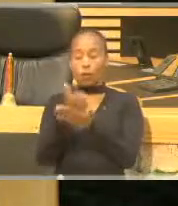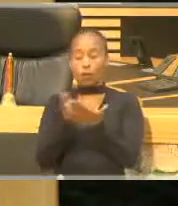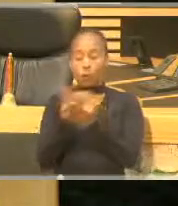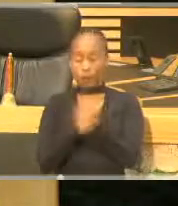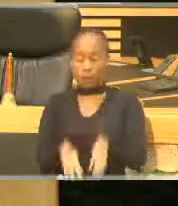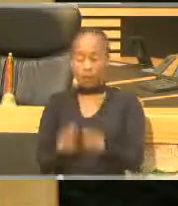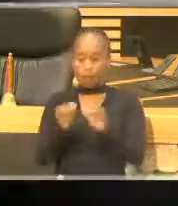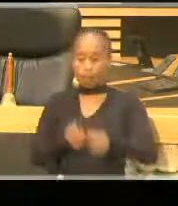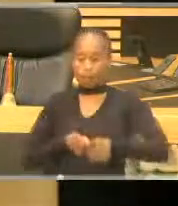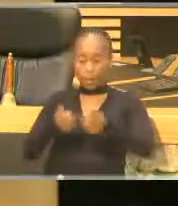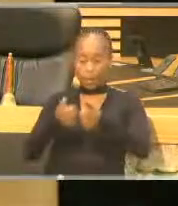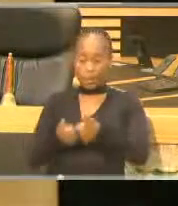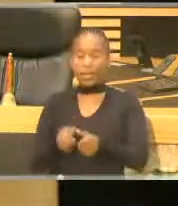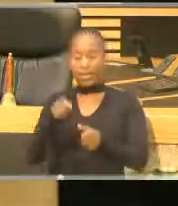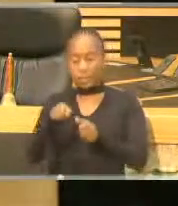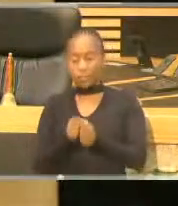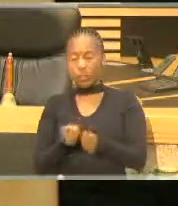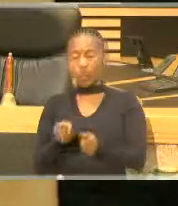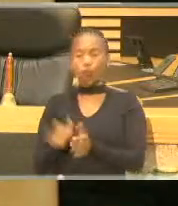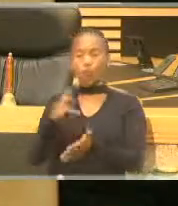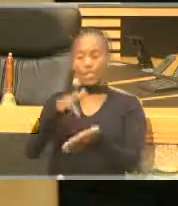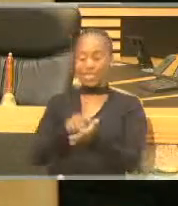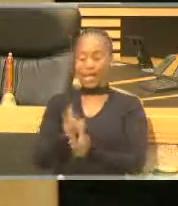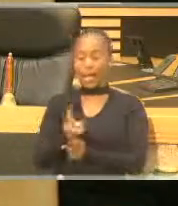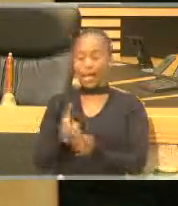means of repositioning the economy.